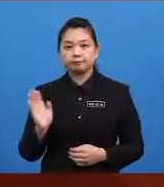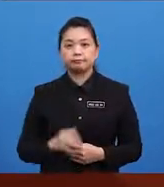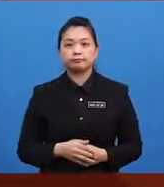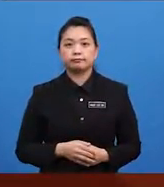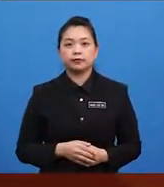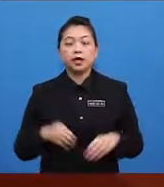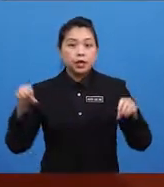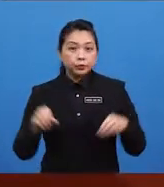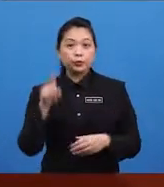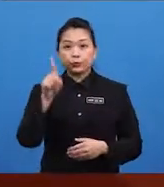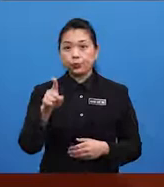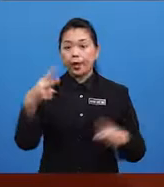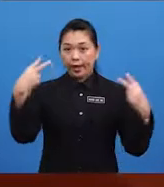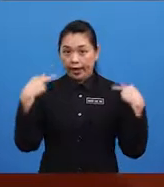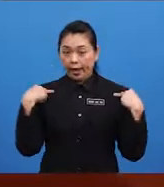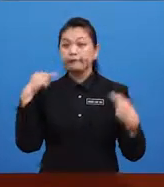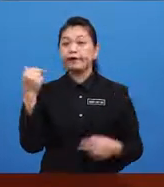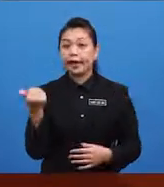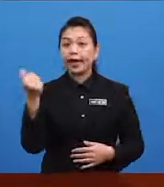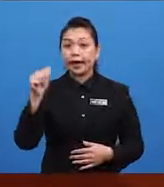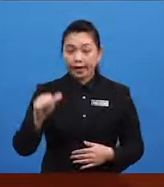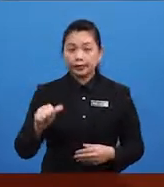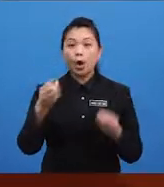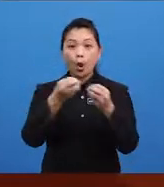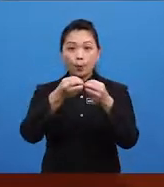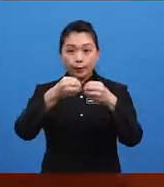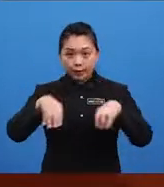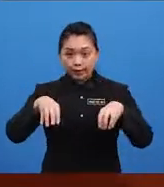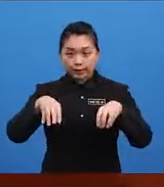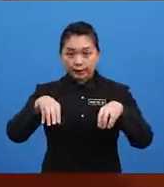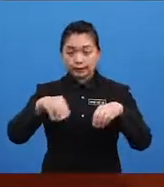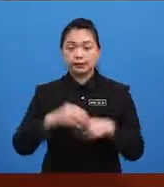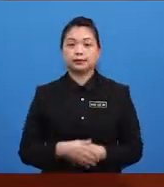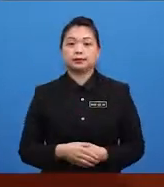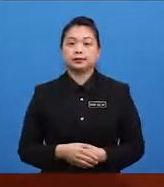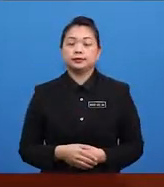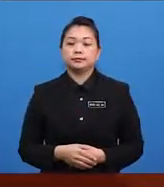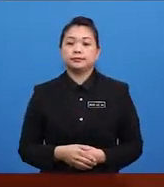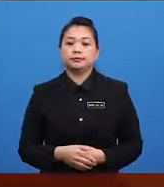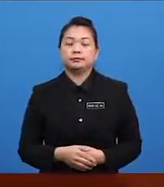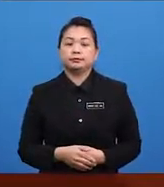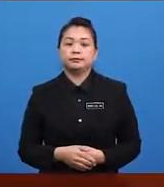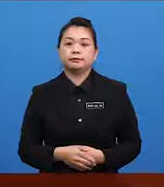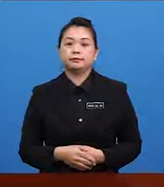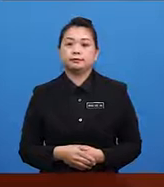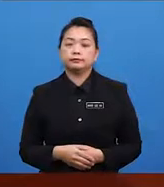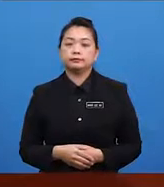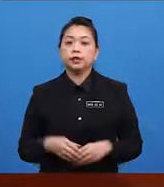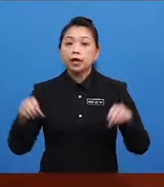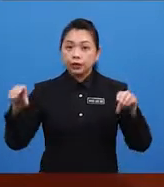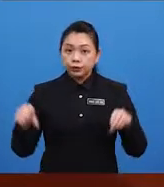Do you have an omelette? Do you have an omelette? Repeat after me, Yolo.